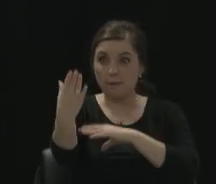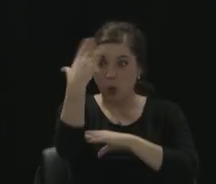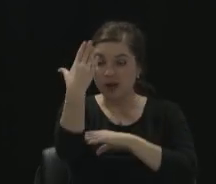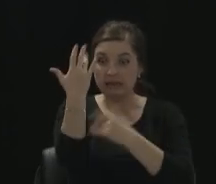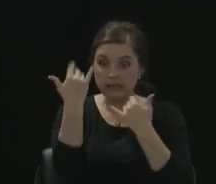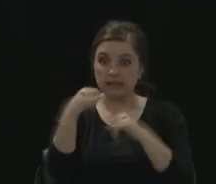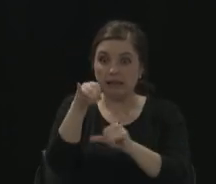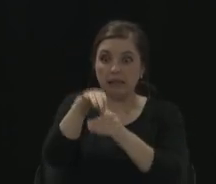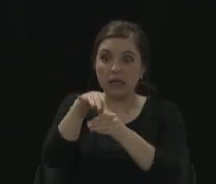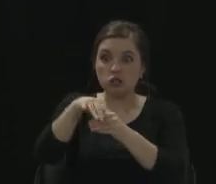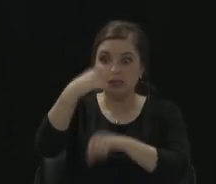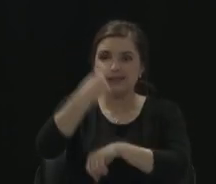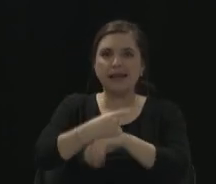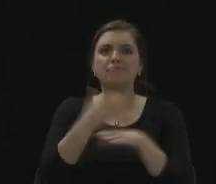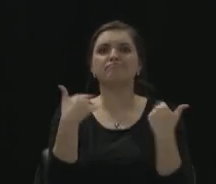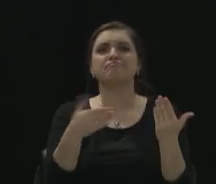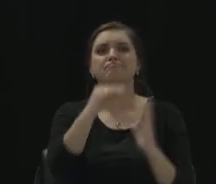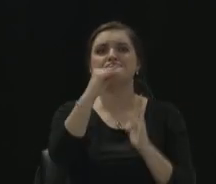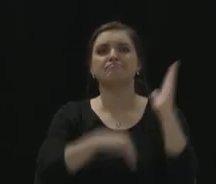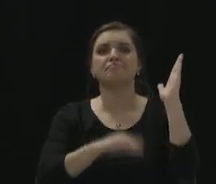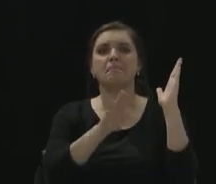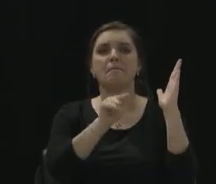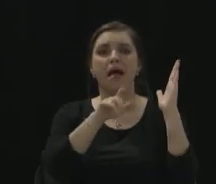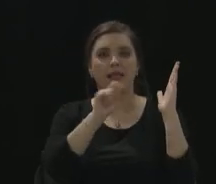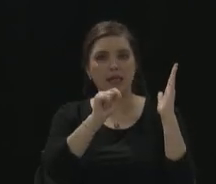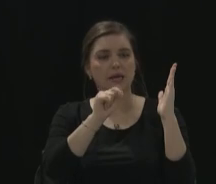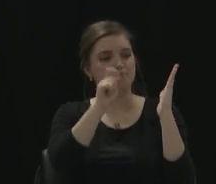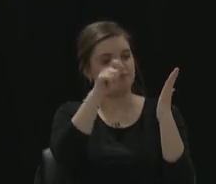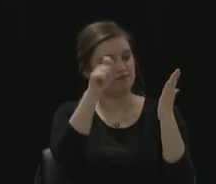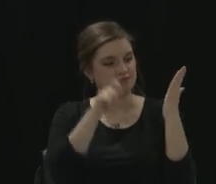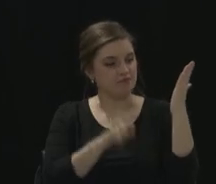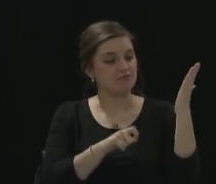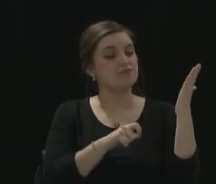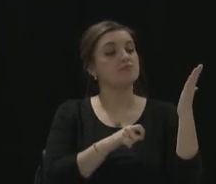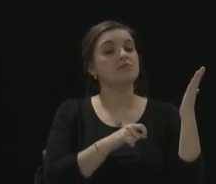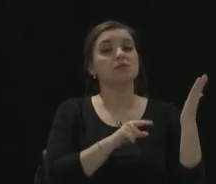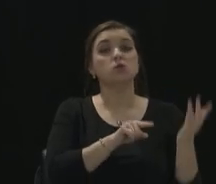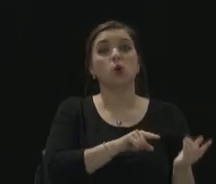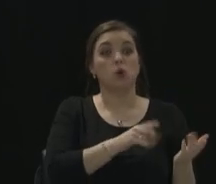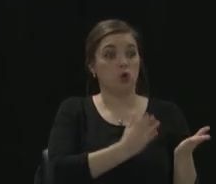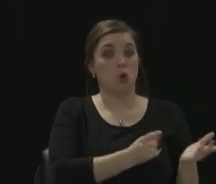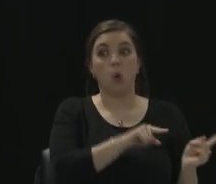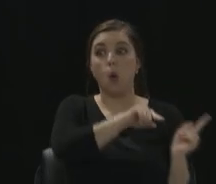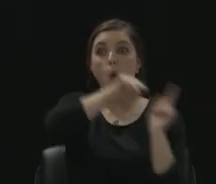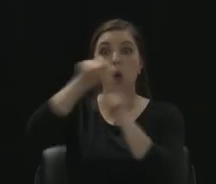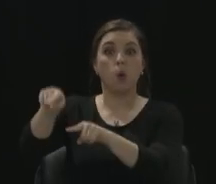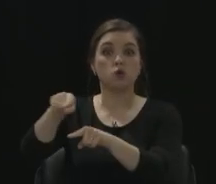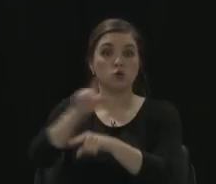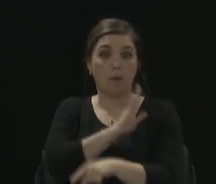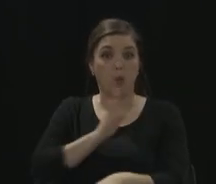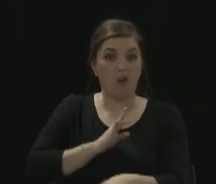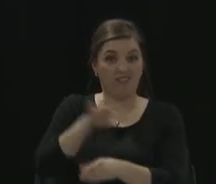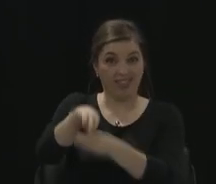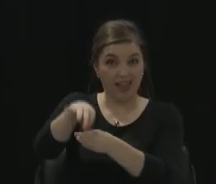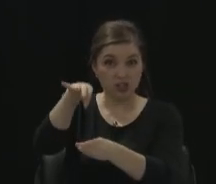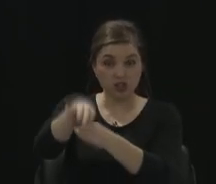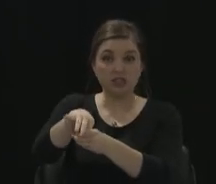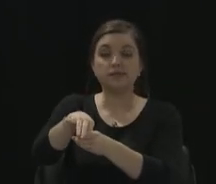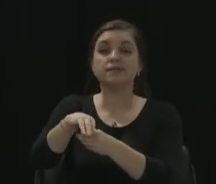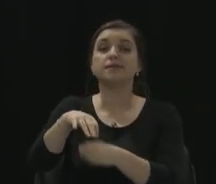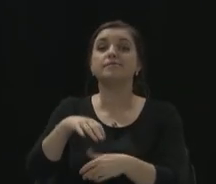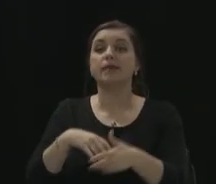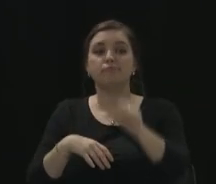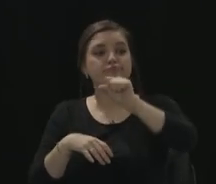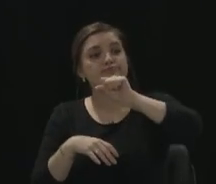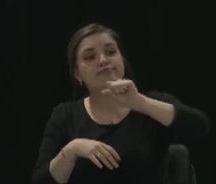still fill out that ballot. Take it down to the board of elections and put it in our drop box right outside as you're going into